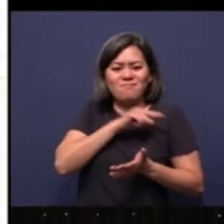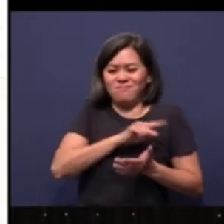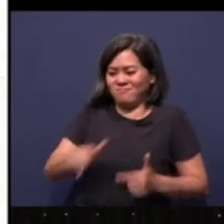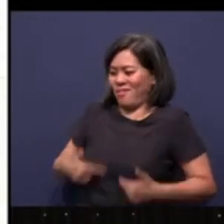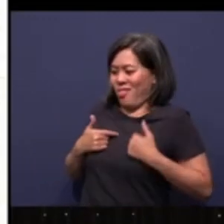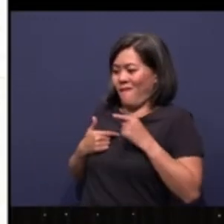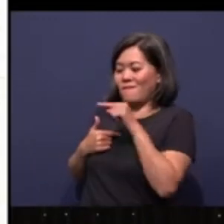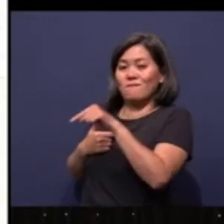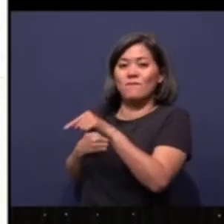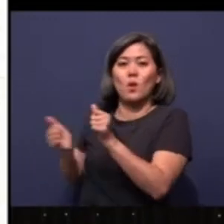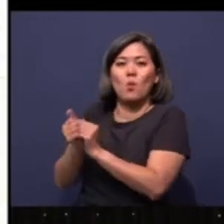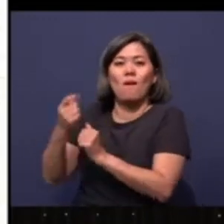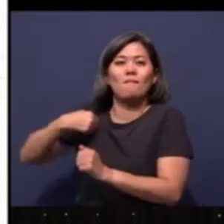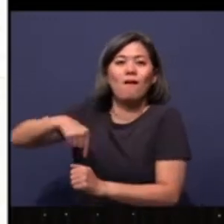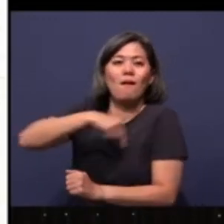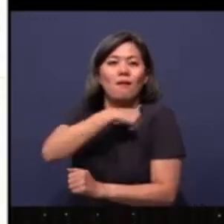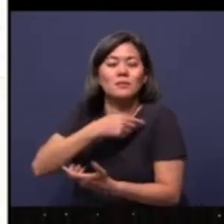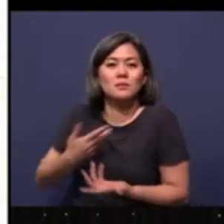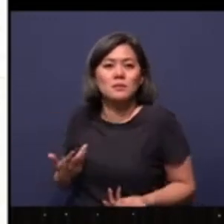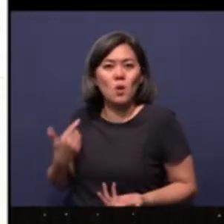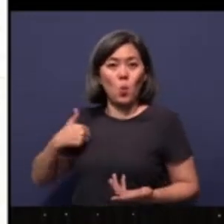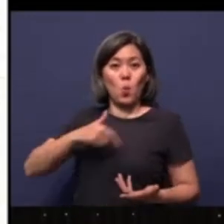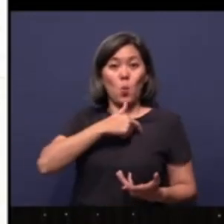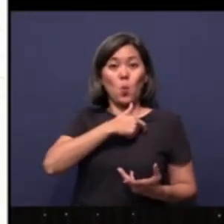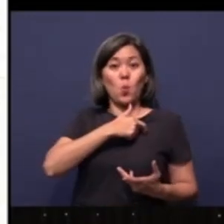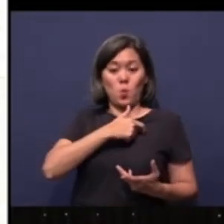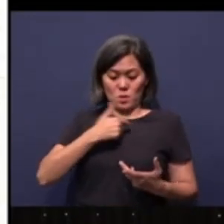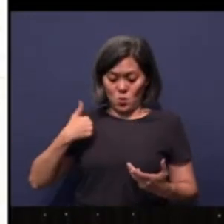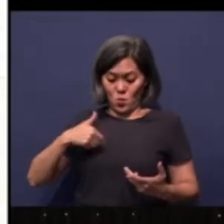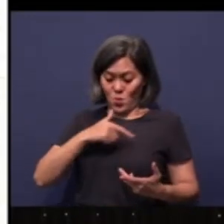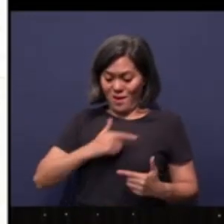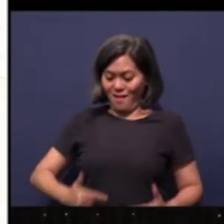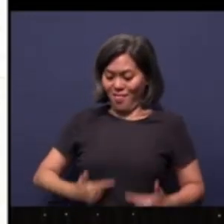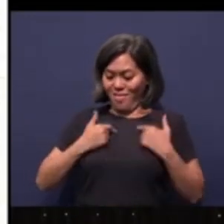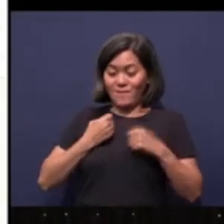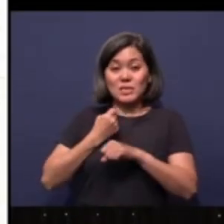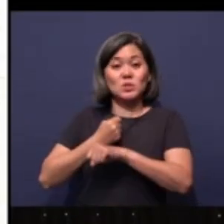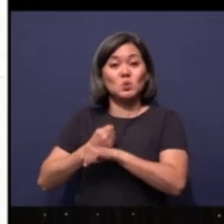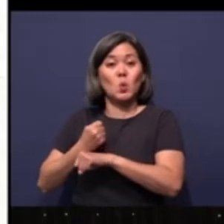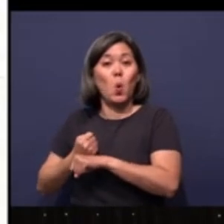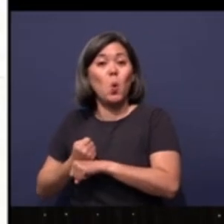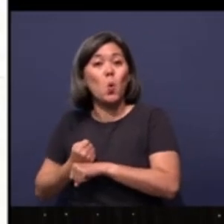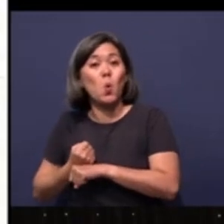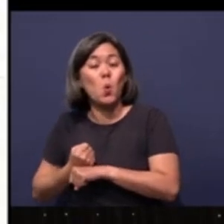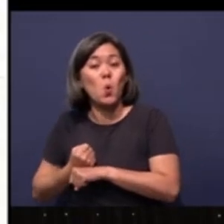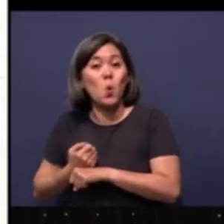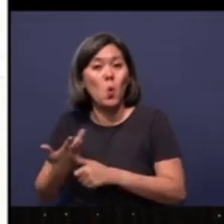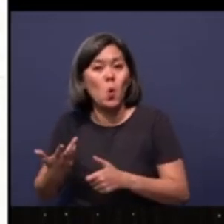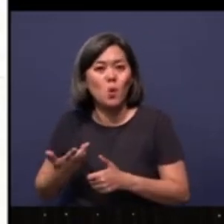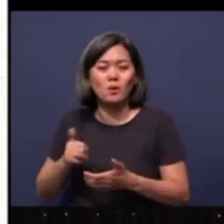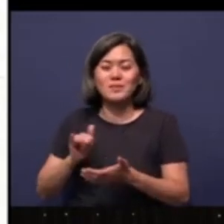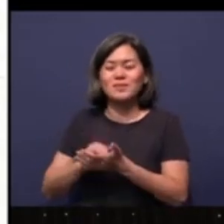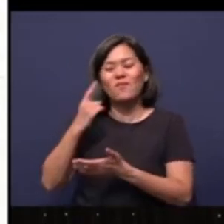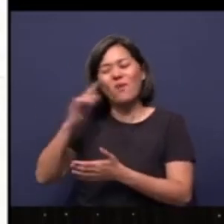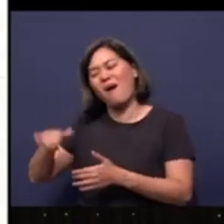with us. We are the living stones. And that's really worthy for another sermon. But can you see what